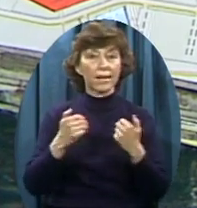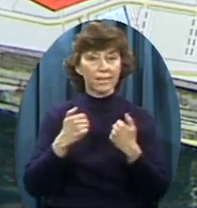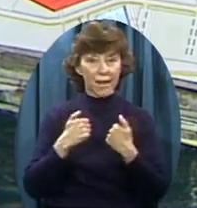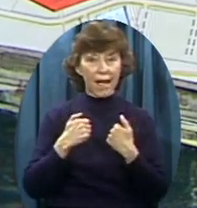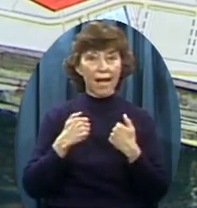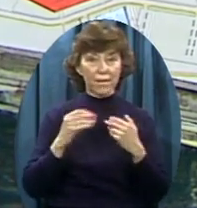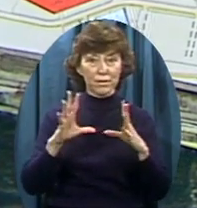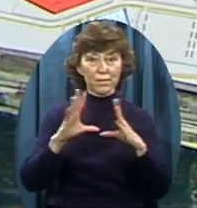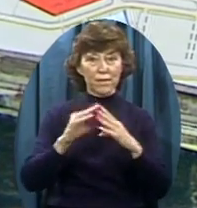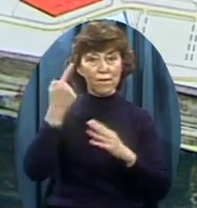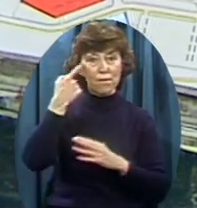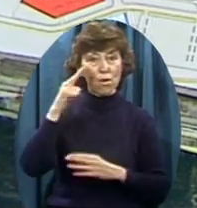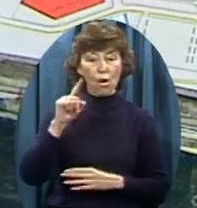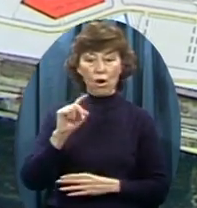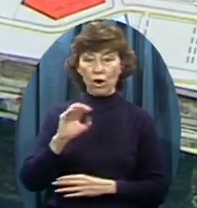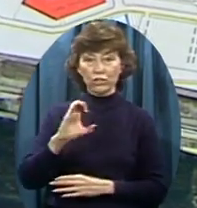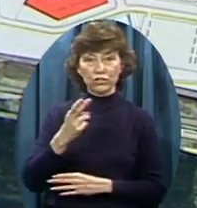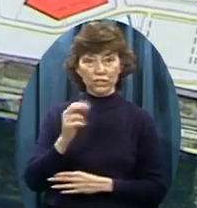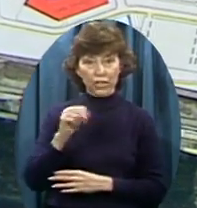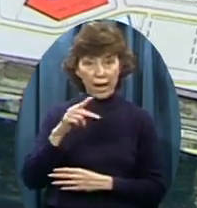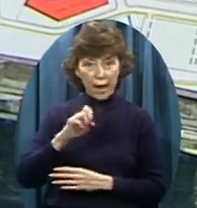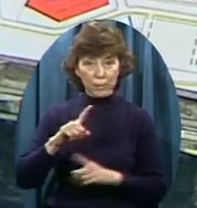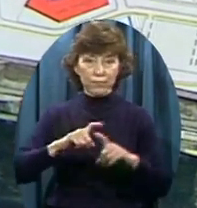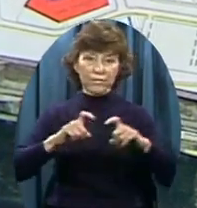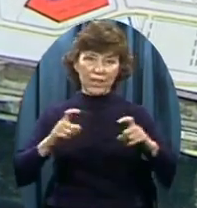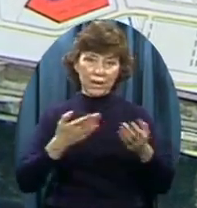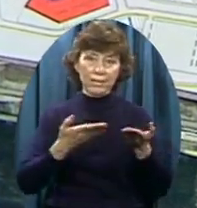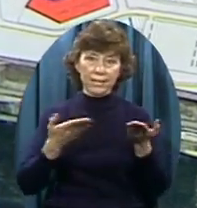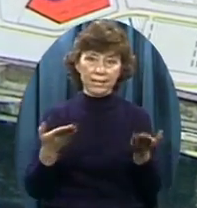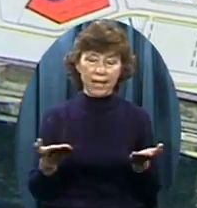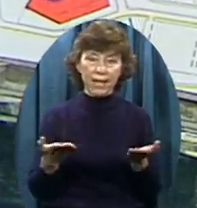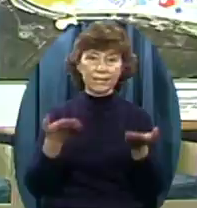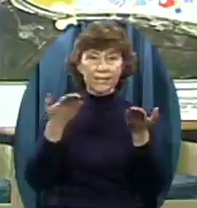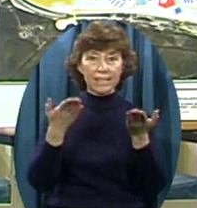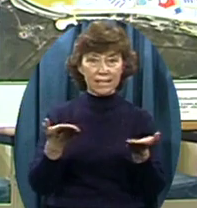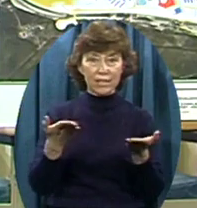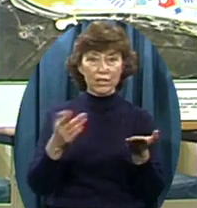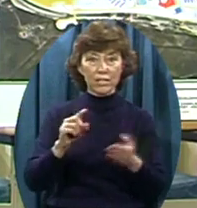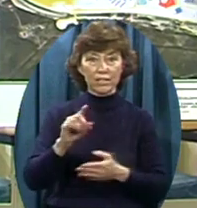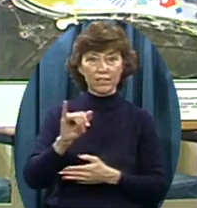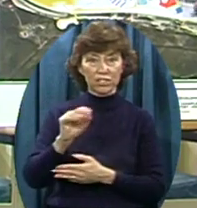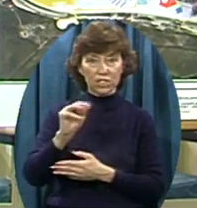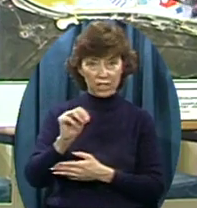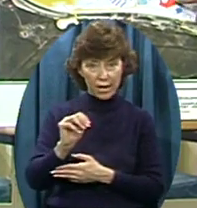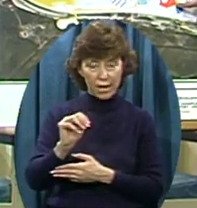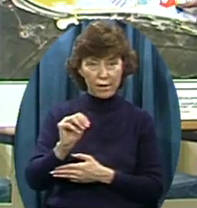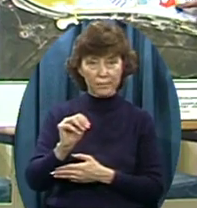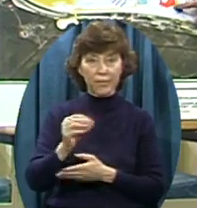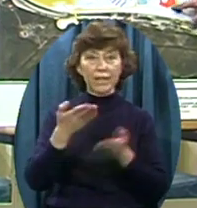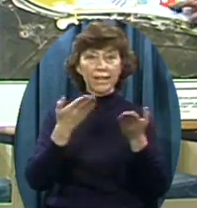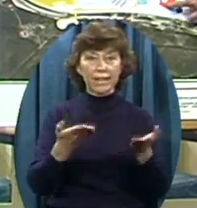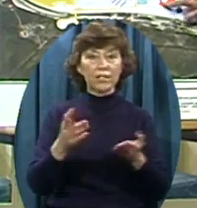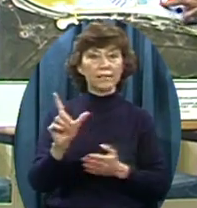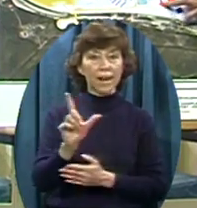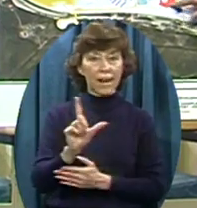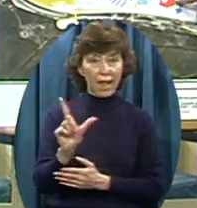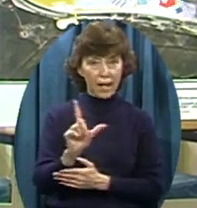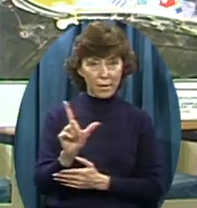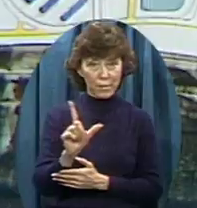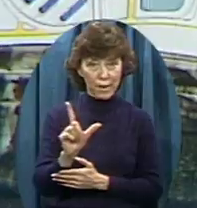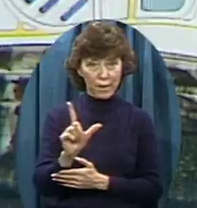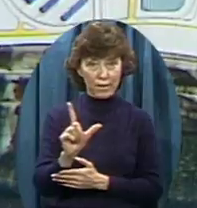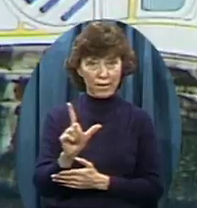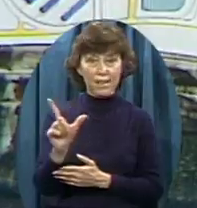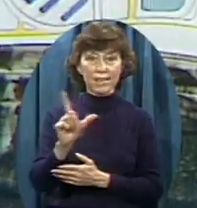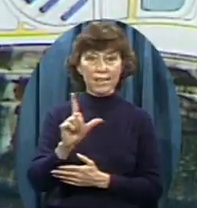Athletic events This is a 12,000 seat stadium Needed much now For athletic events This is a library This is